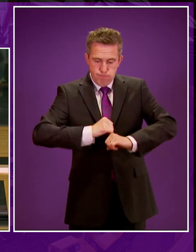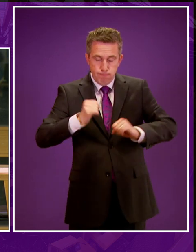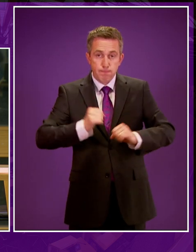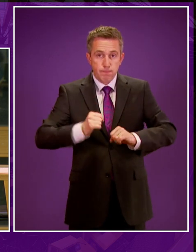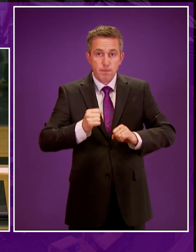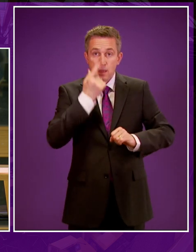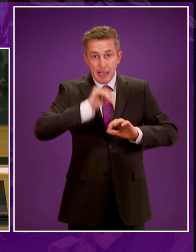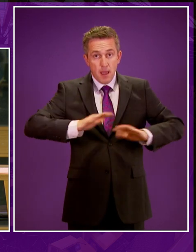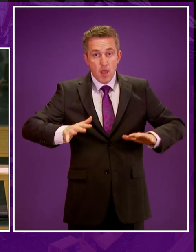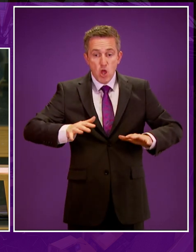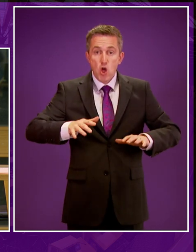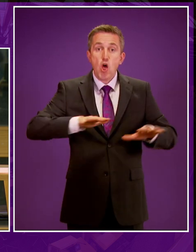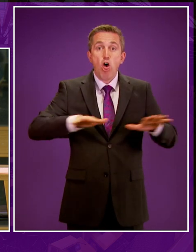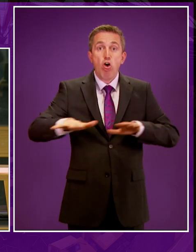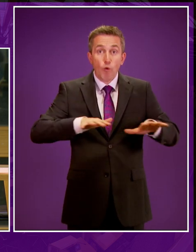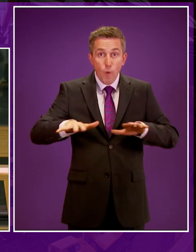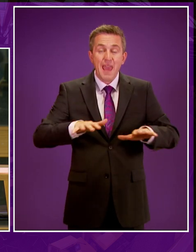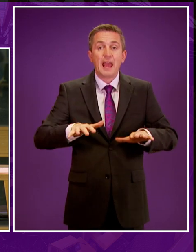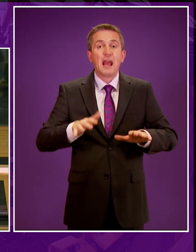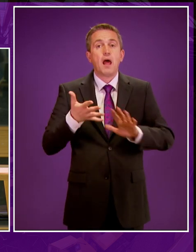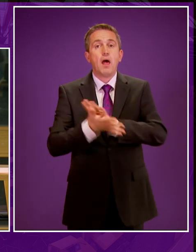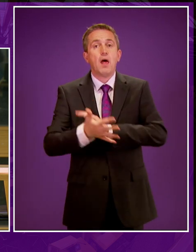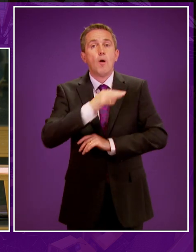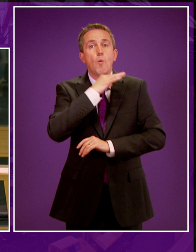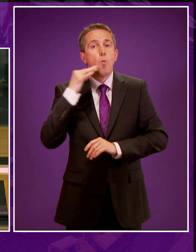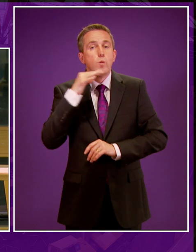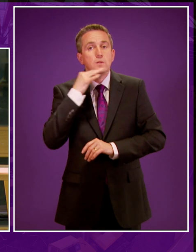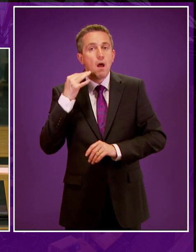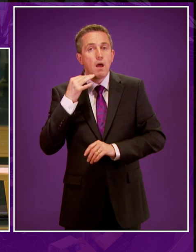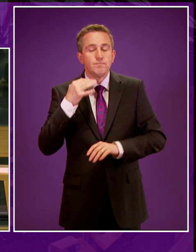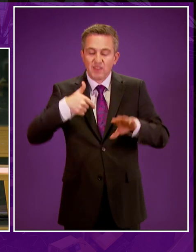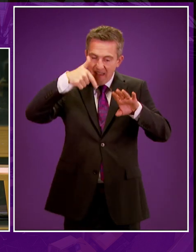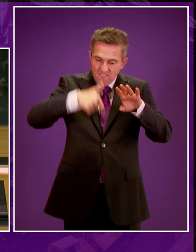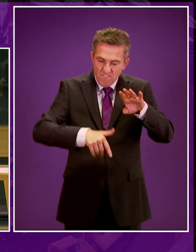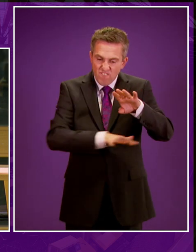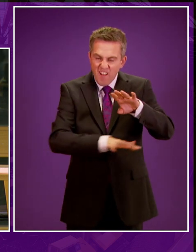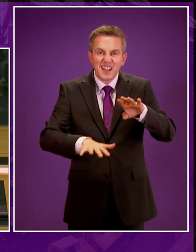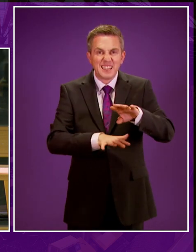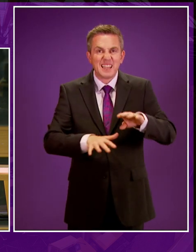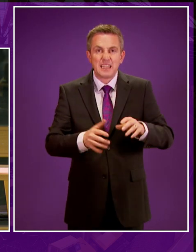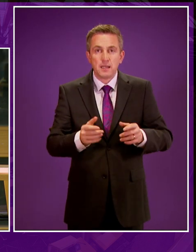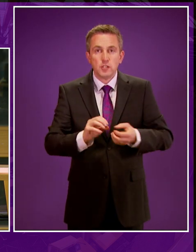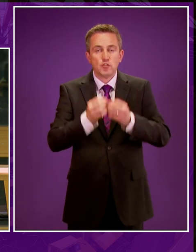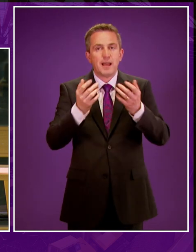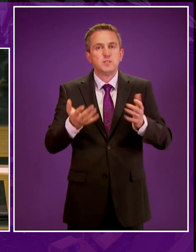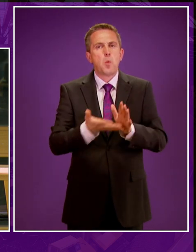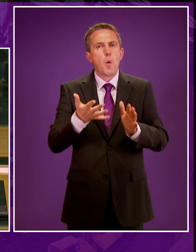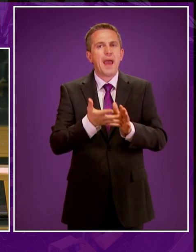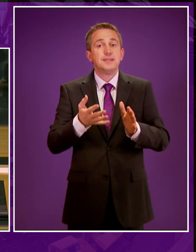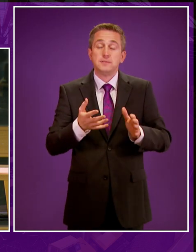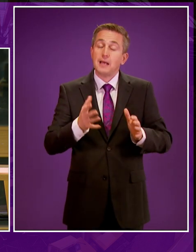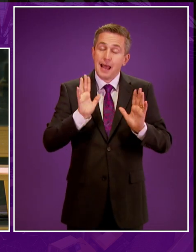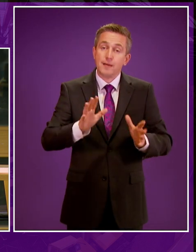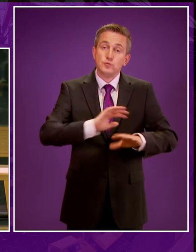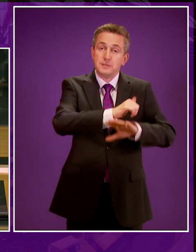earthquakes and contaminating surface water. Fracking also produces waste that is difficult to dispose of and needs its own disposal